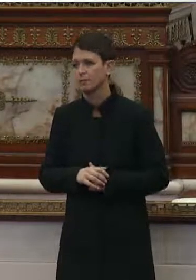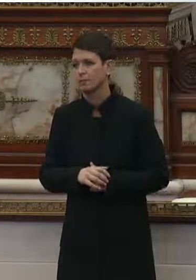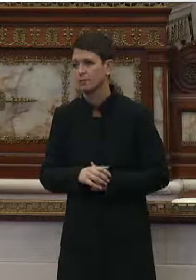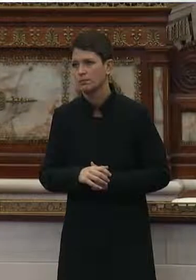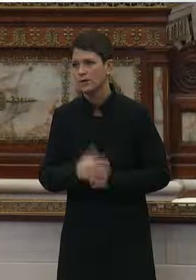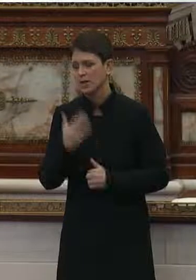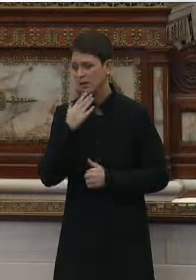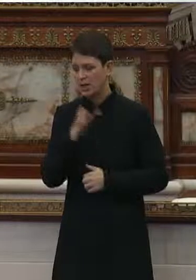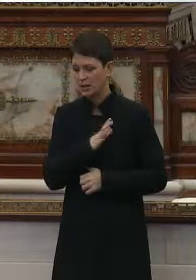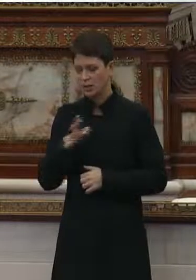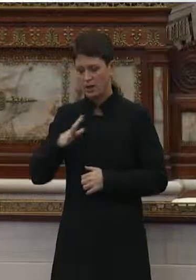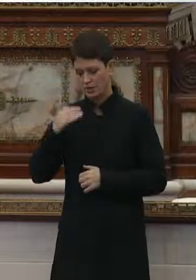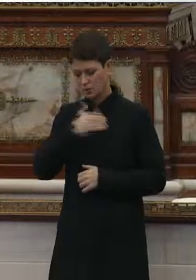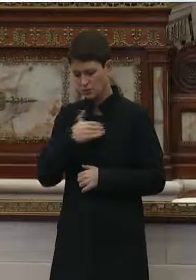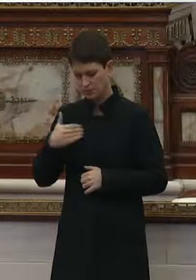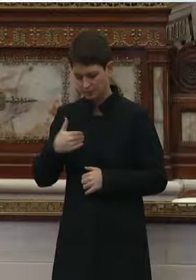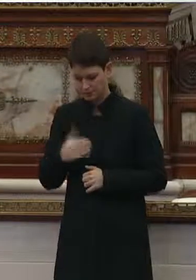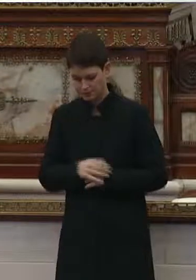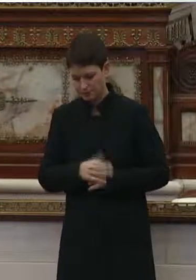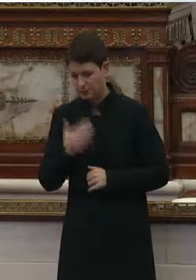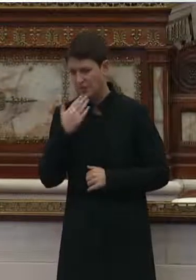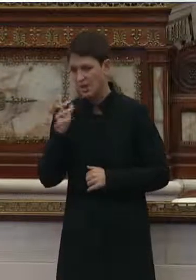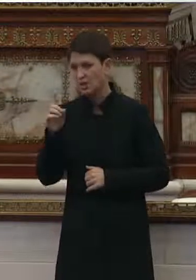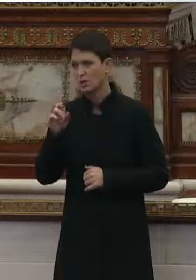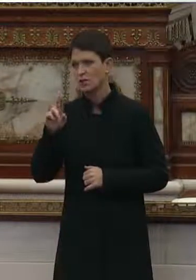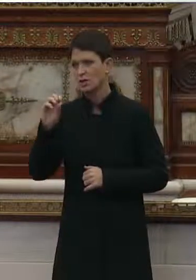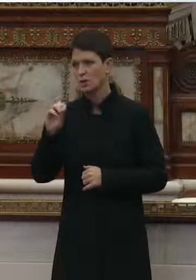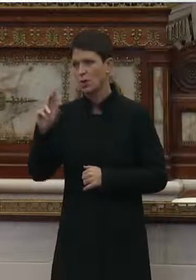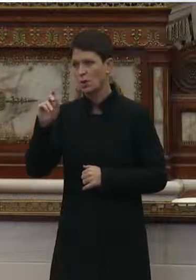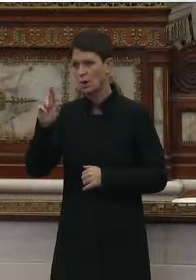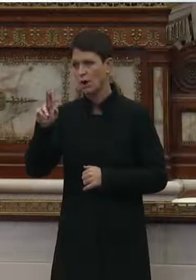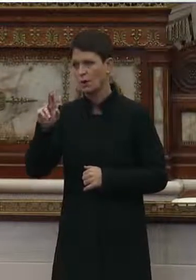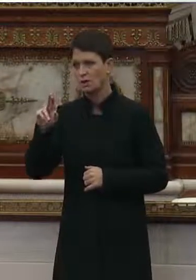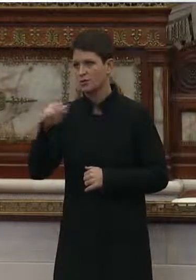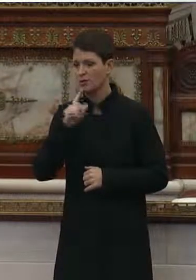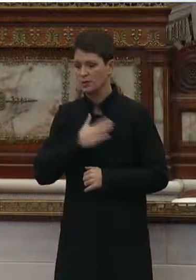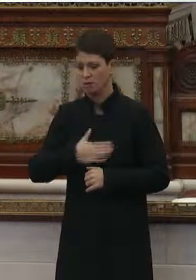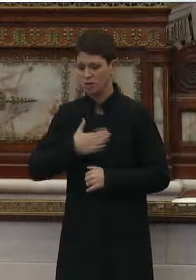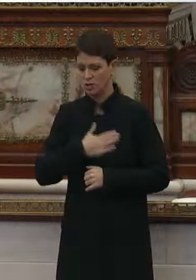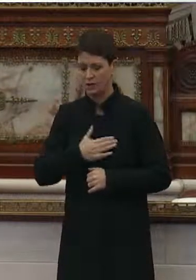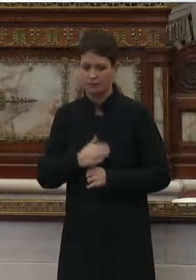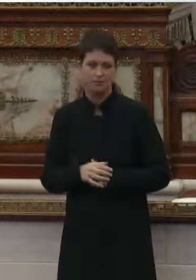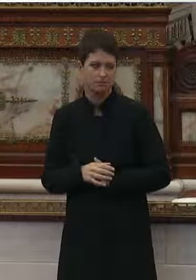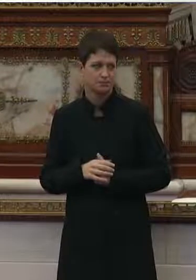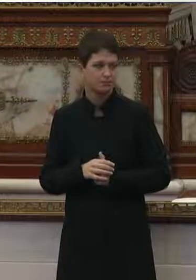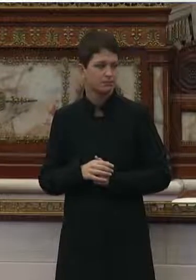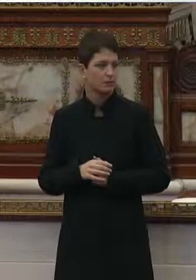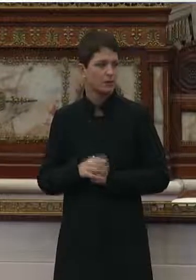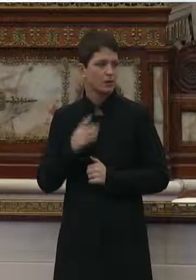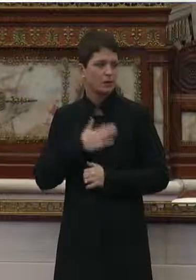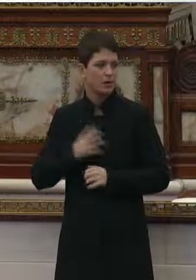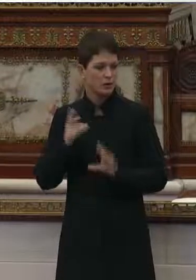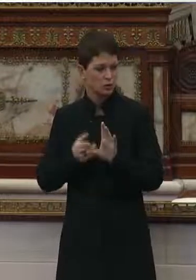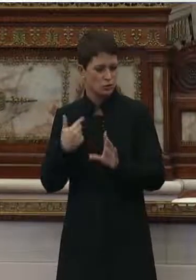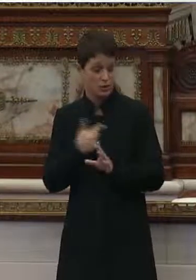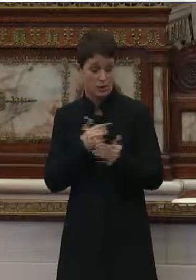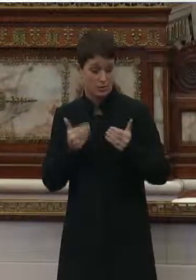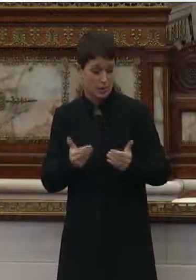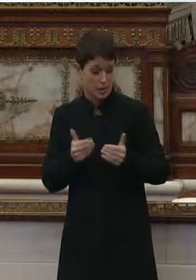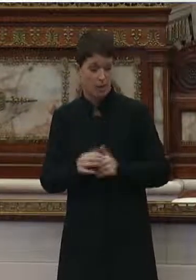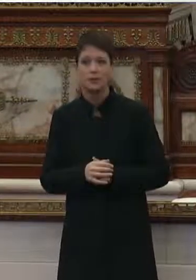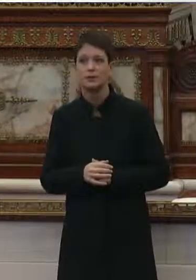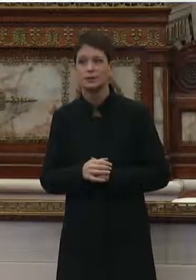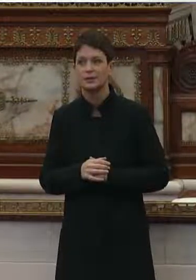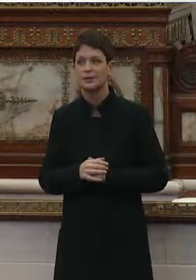Thank you, Councilman. Okay. Thank you, Dr. O'Connor. We really appreciate it. We appreciate you joining us today.